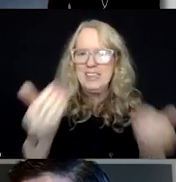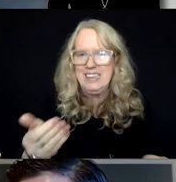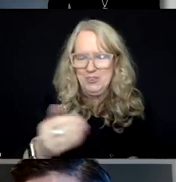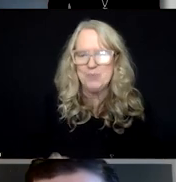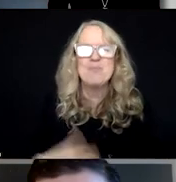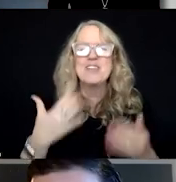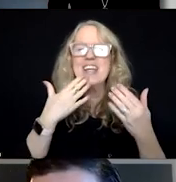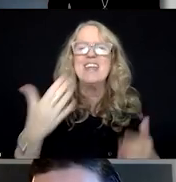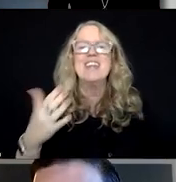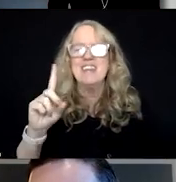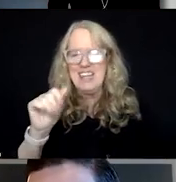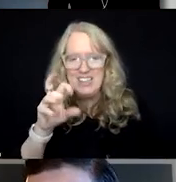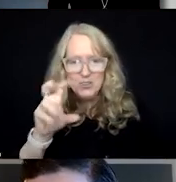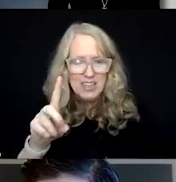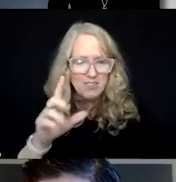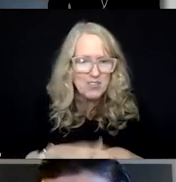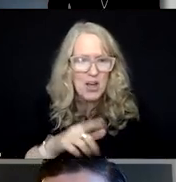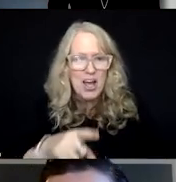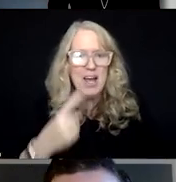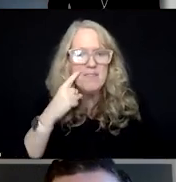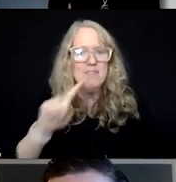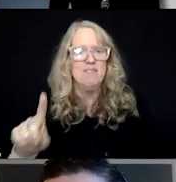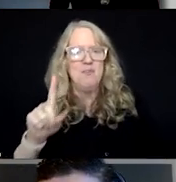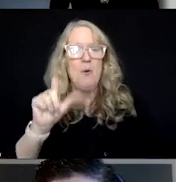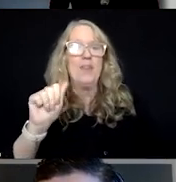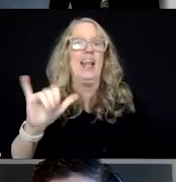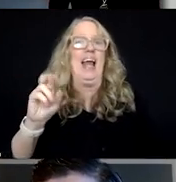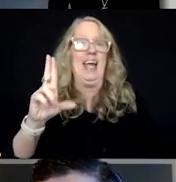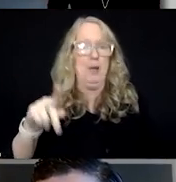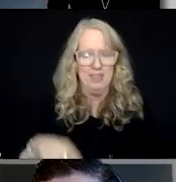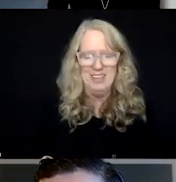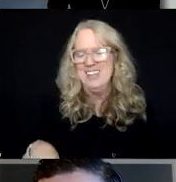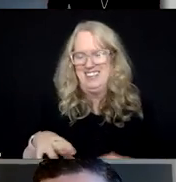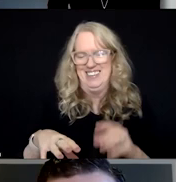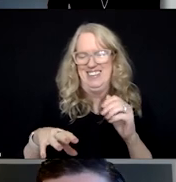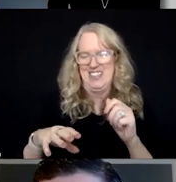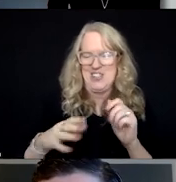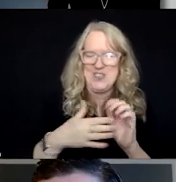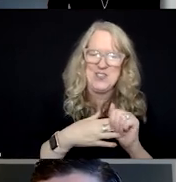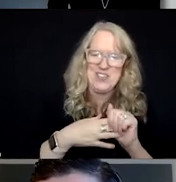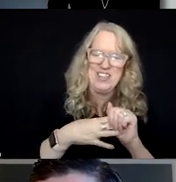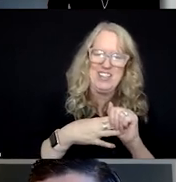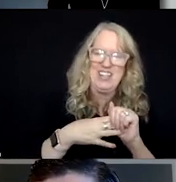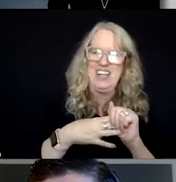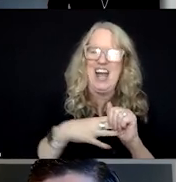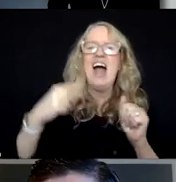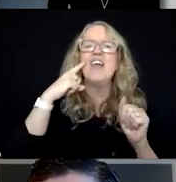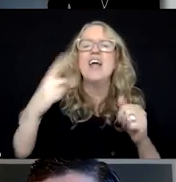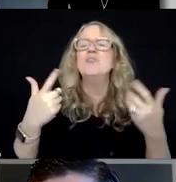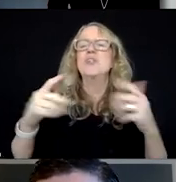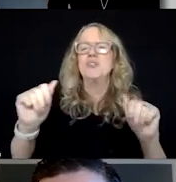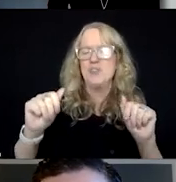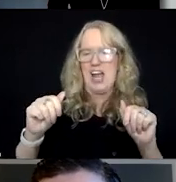Thank you, David, if he's on for the layup. But I was I thought he was going to really try to